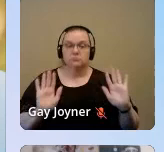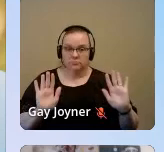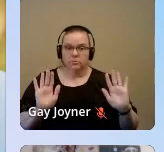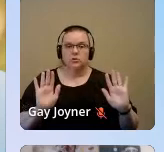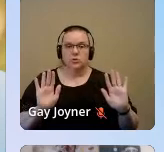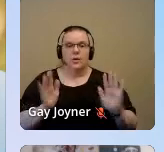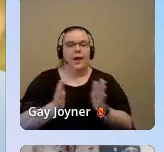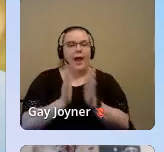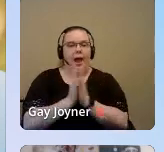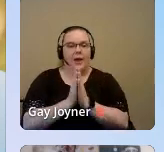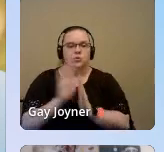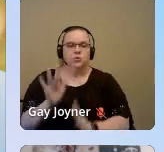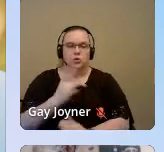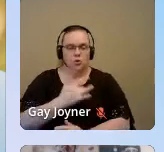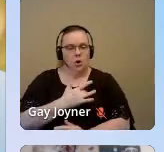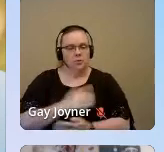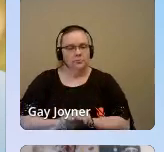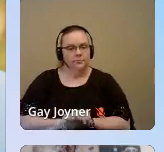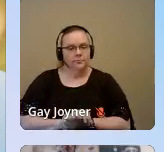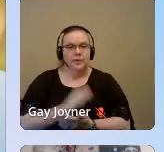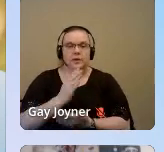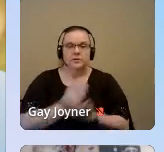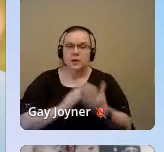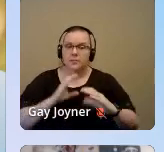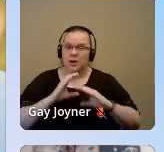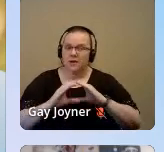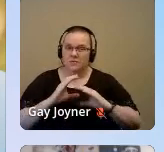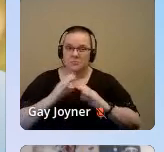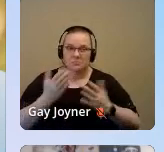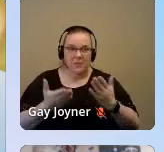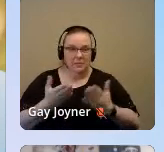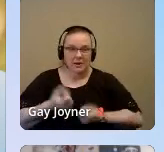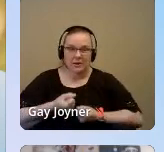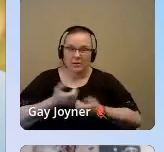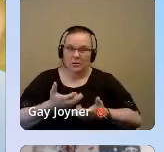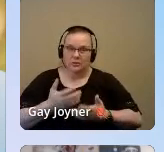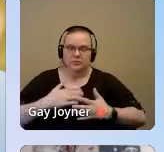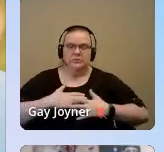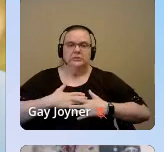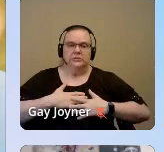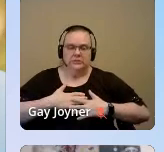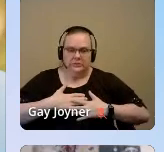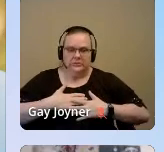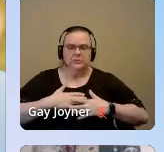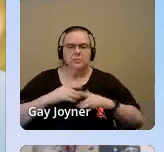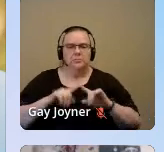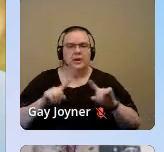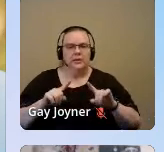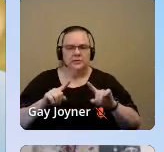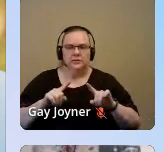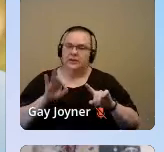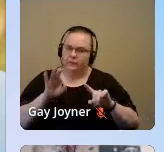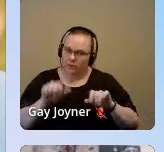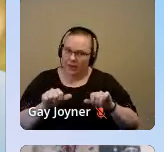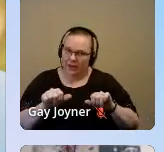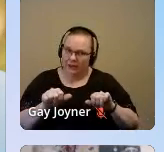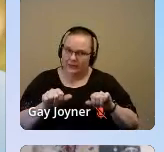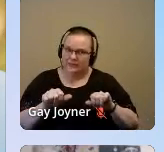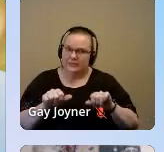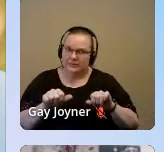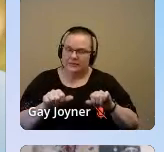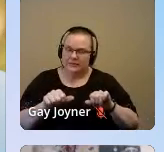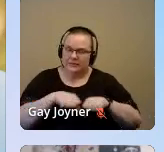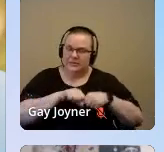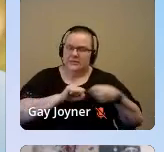Some of this conversation may activate you. And as much as you can stay present, I hope you can stay present. But I also know